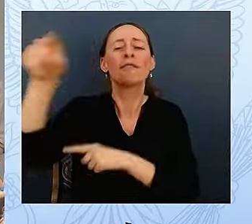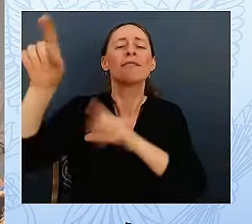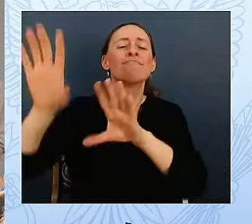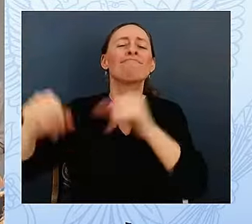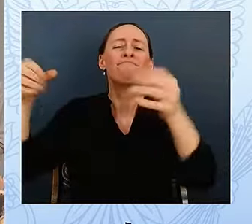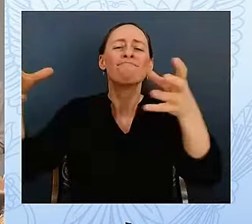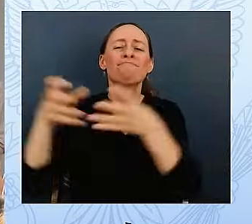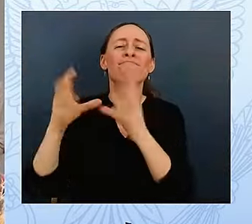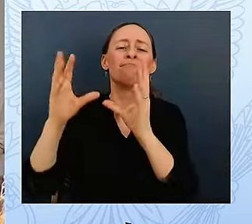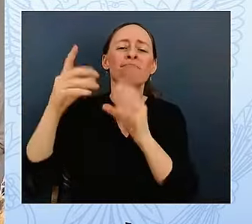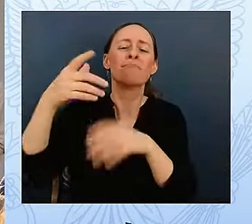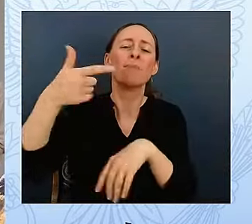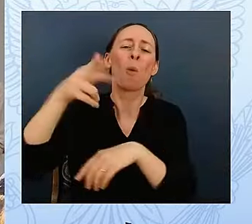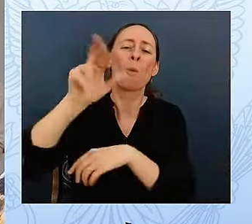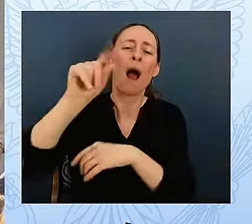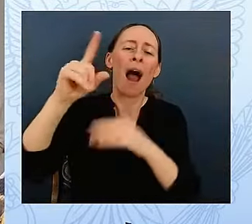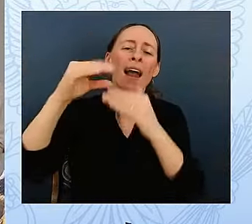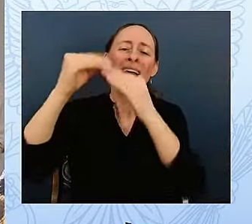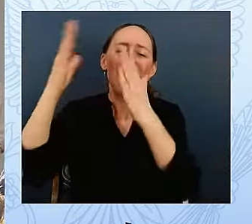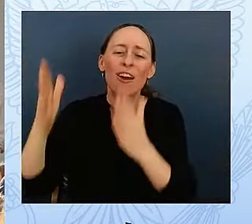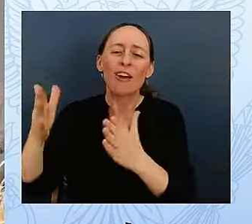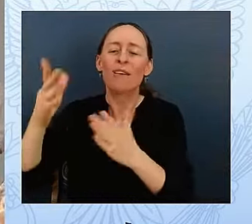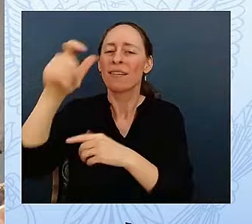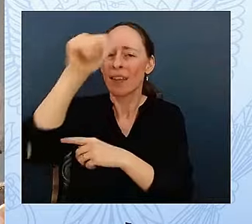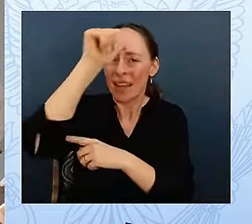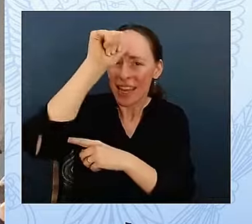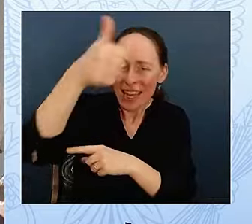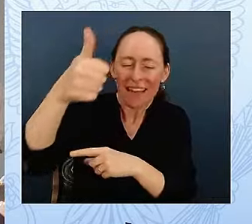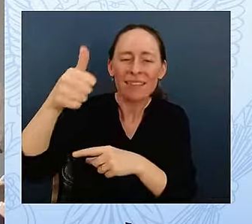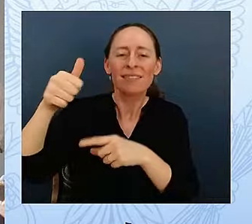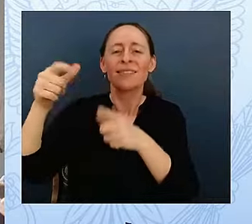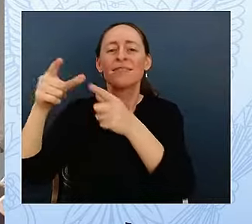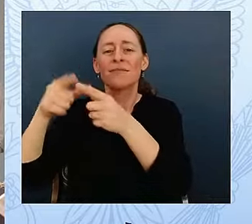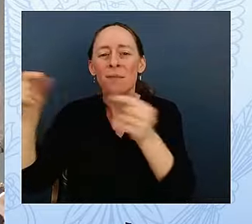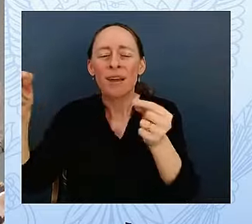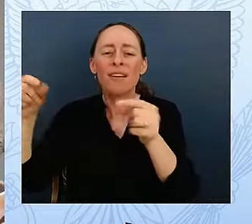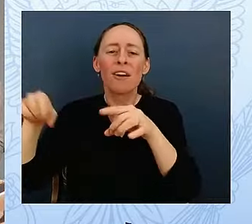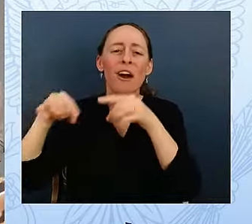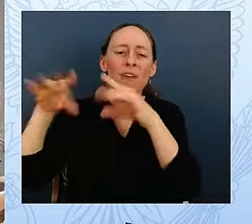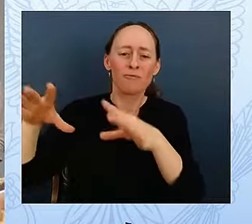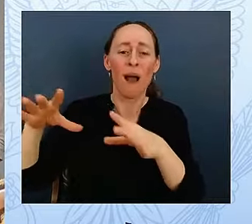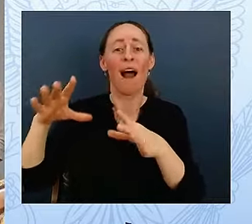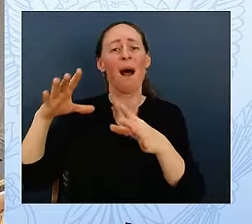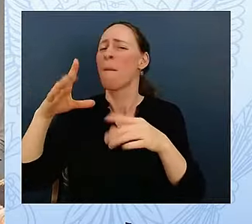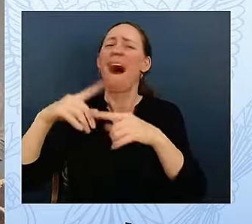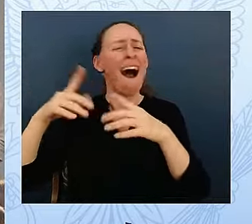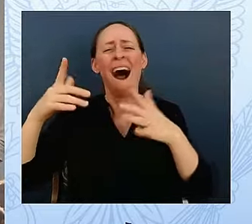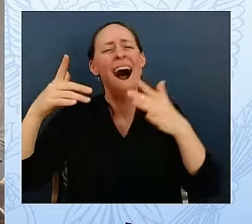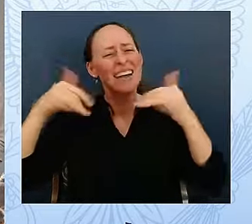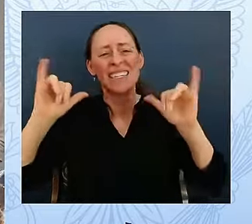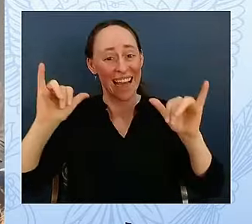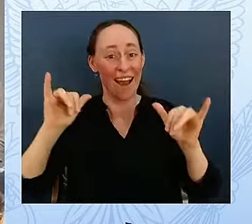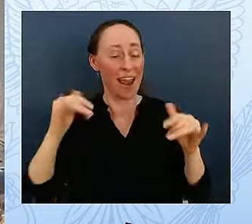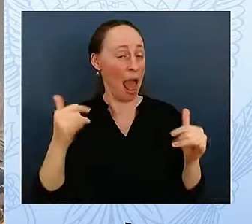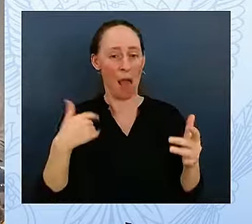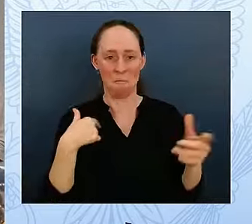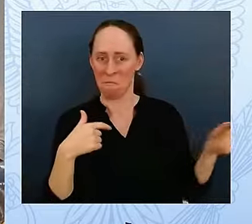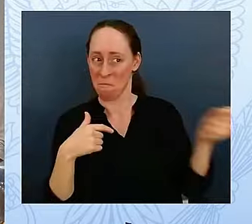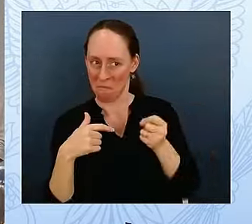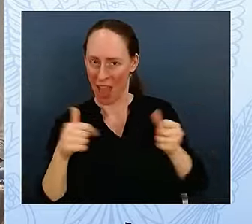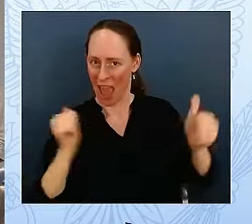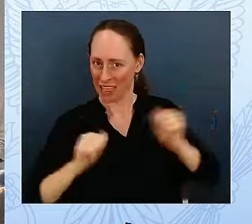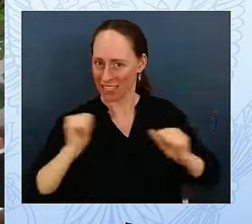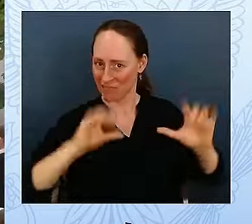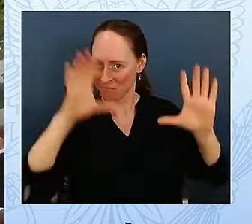he wanted to make sure that President Bartlett and his staff had a chance to see the Oval Office